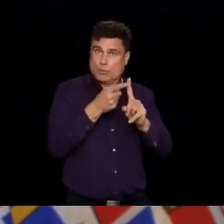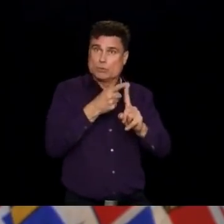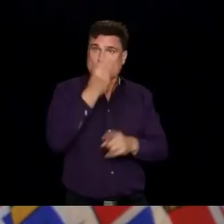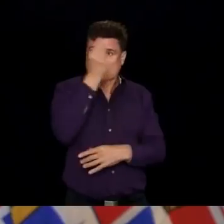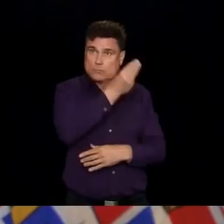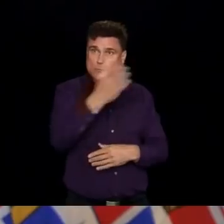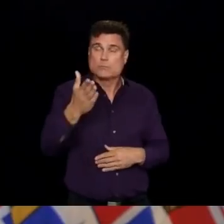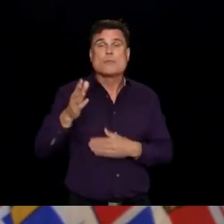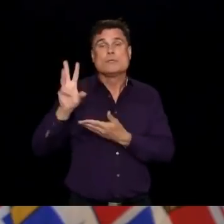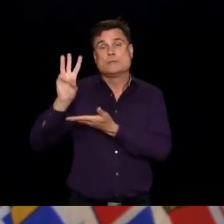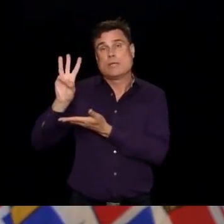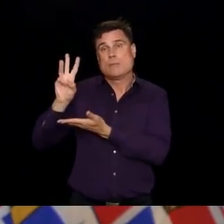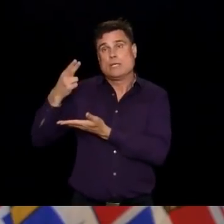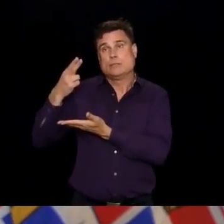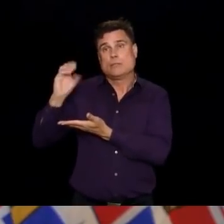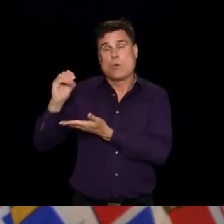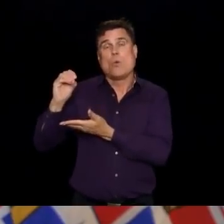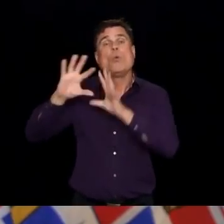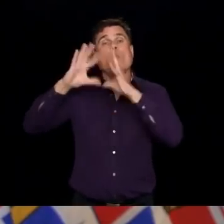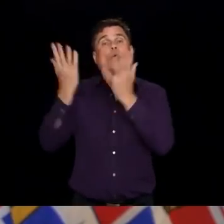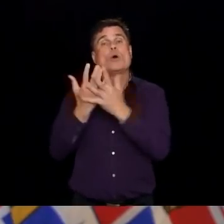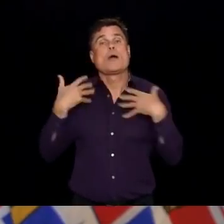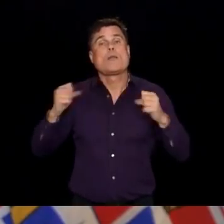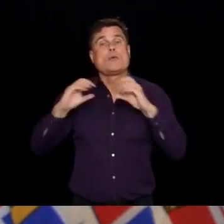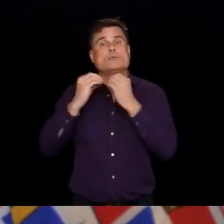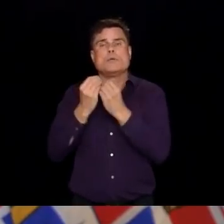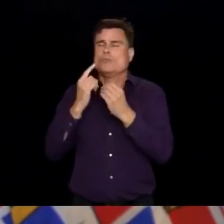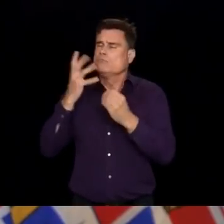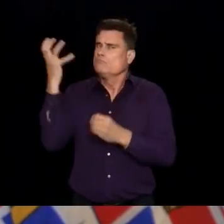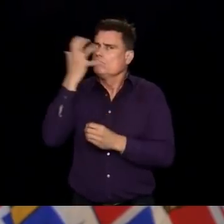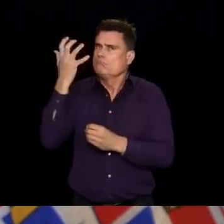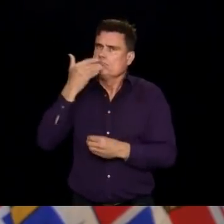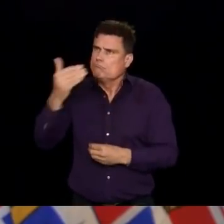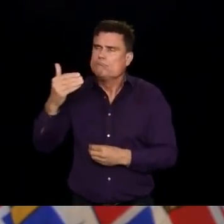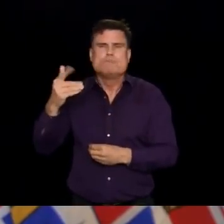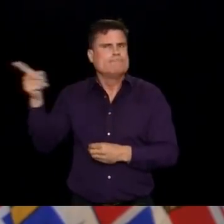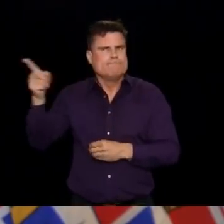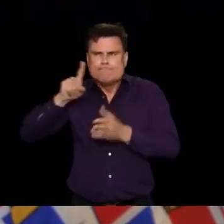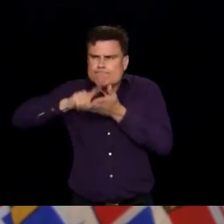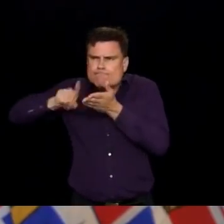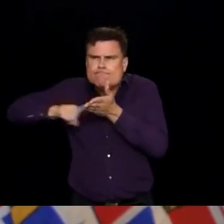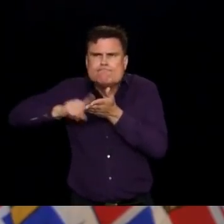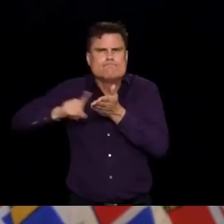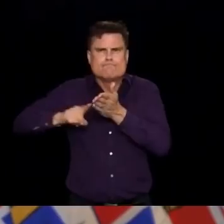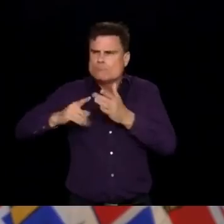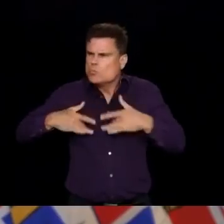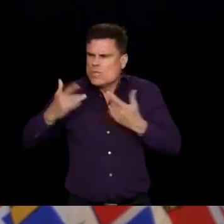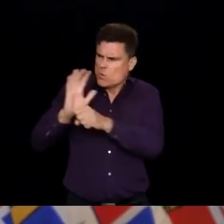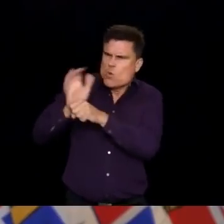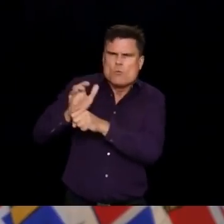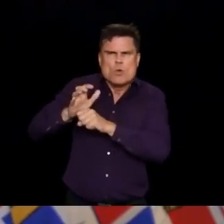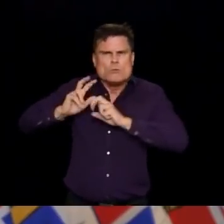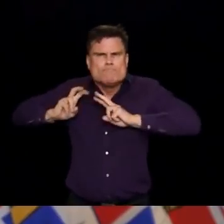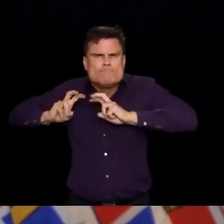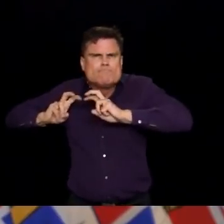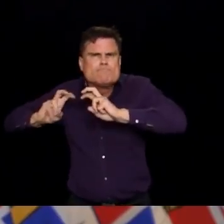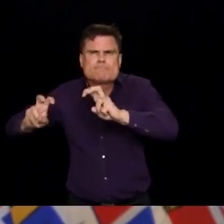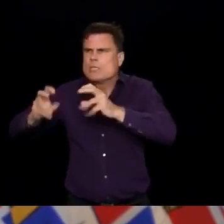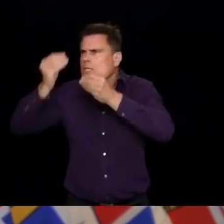to keep up with what is going on. I think that at least the report I saw that was presented,